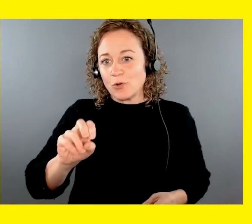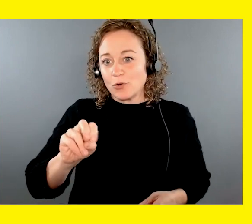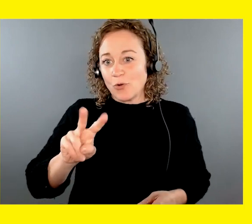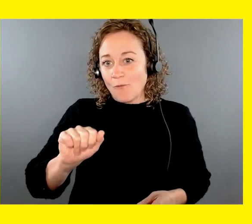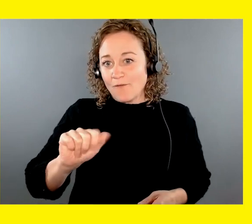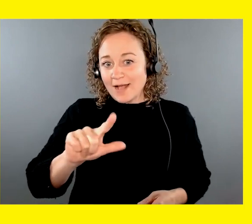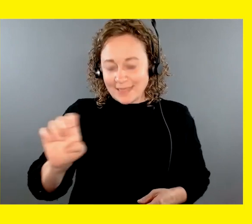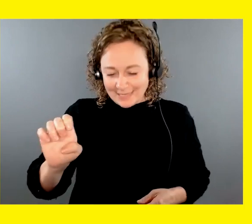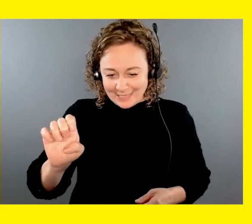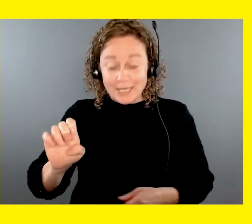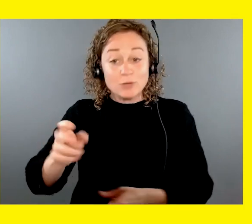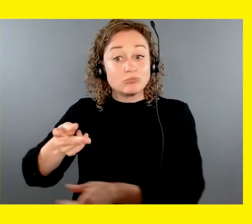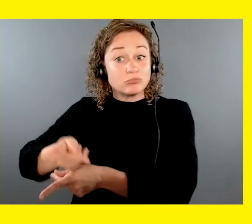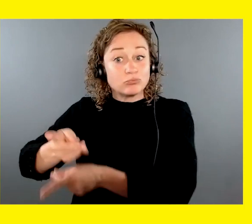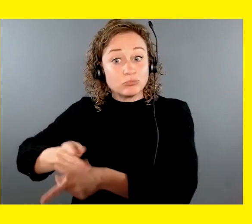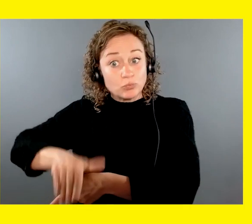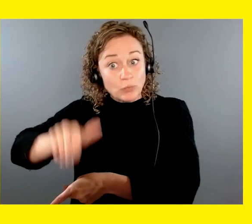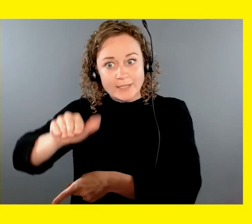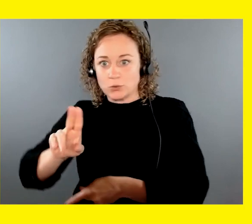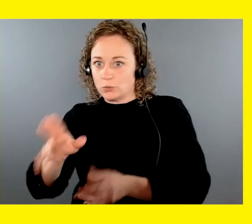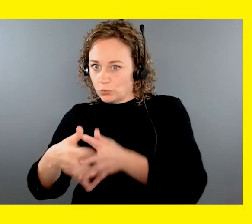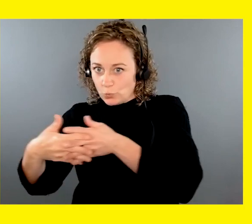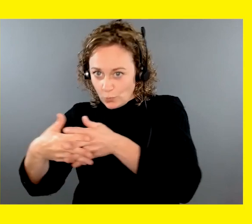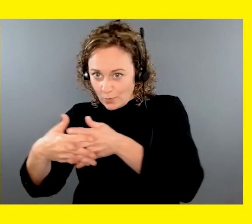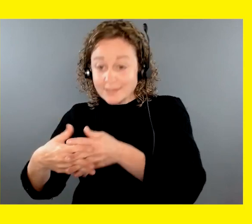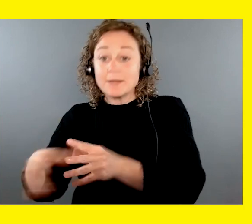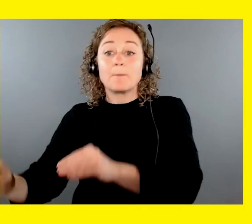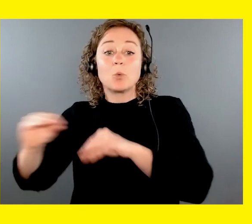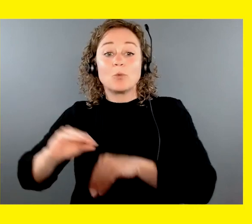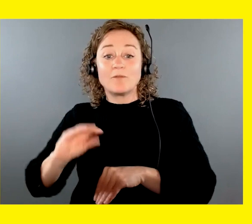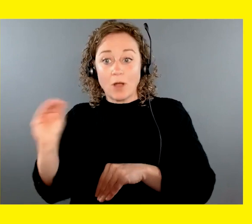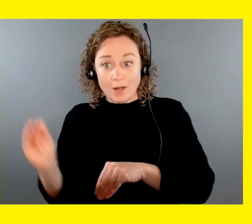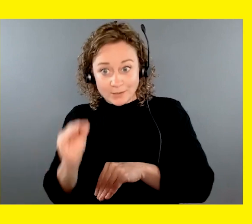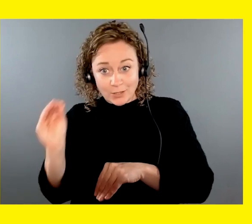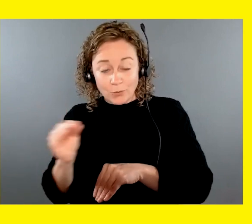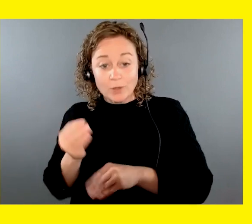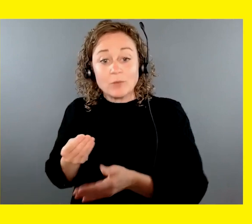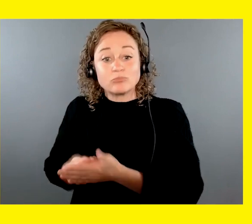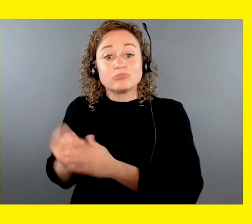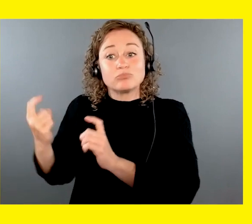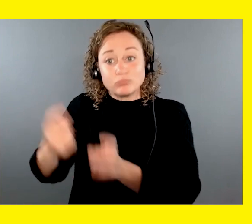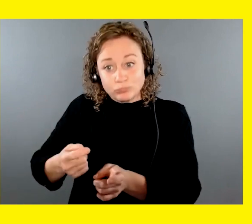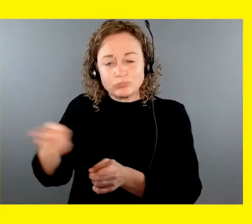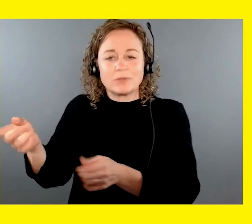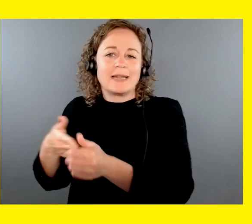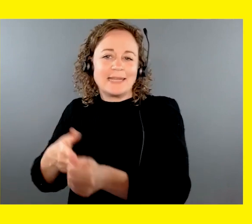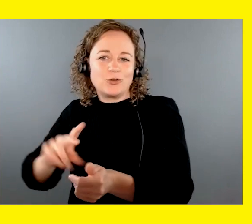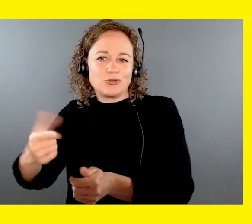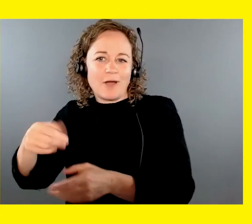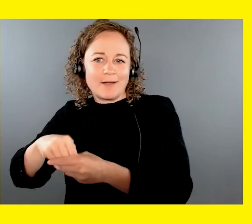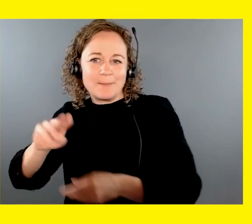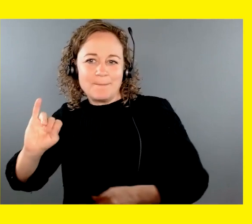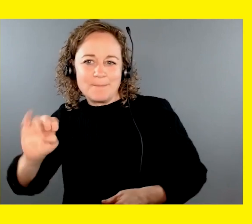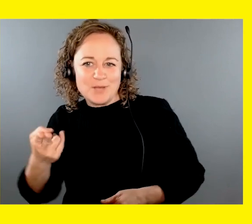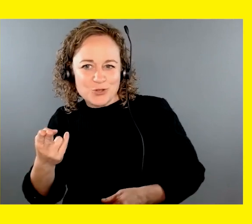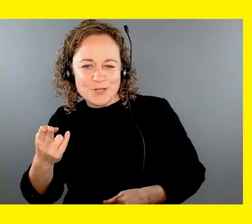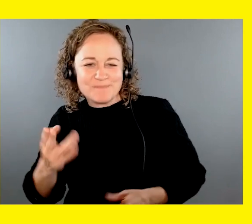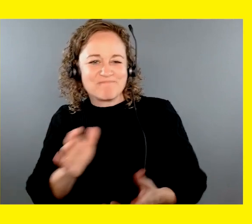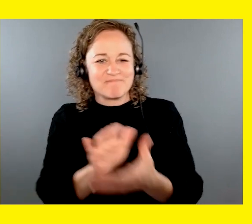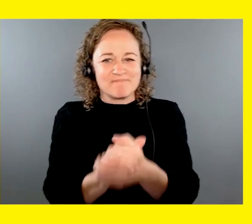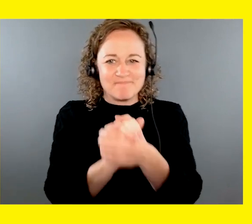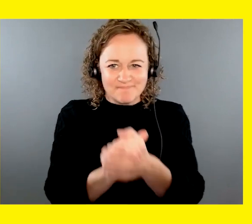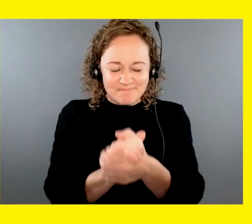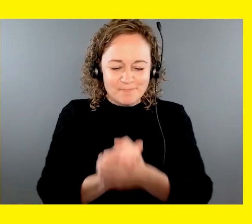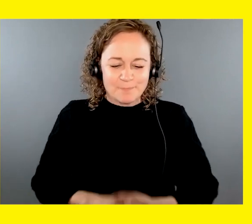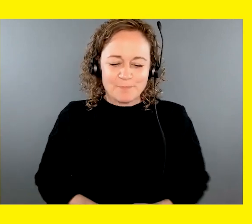William MacDonald in the U.S. and Brett Conacher in Ontario and generously sponsored by Leader Dogs for the Blind in Michigan. Congratulations, Marissa